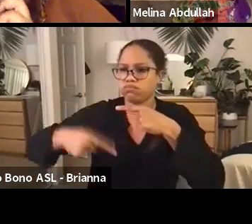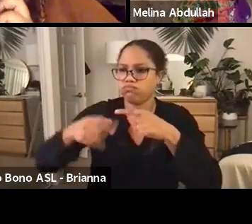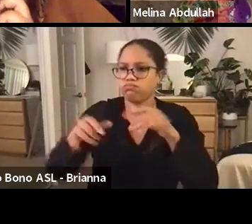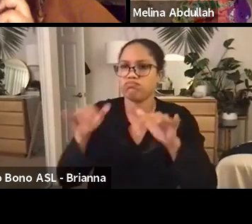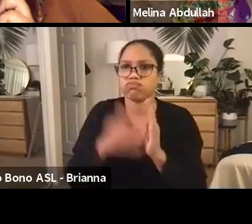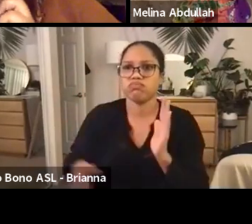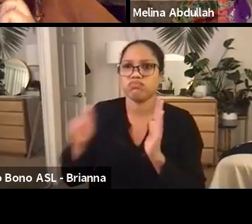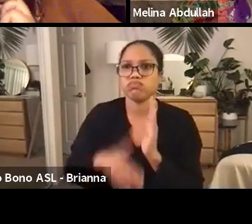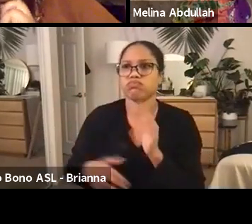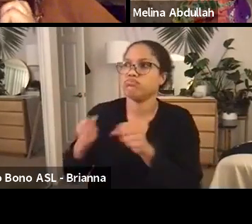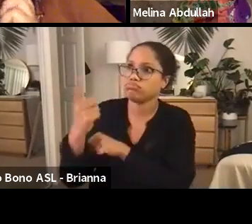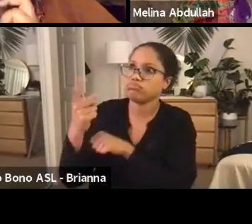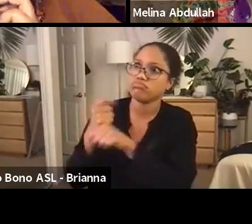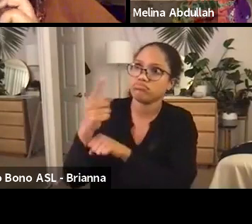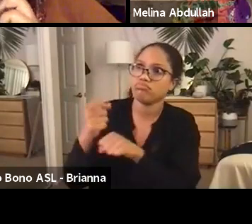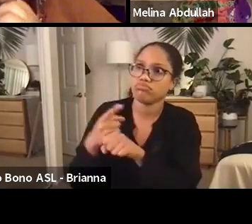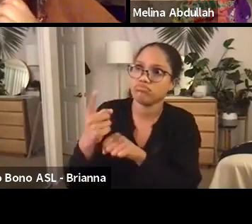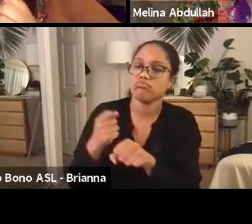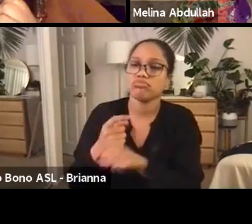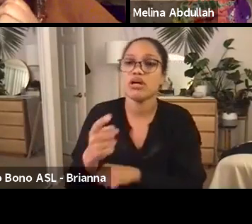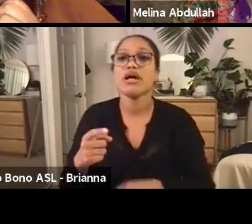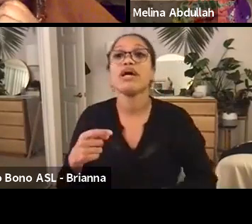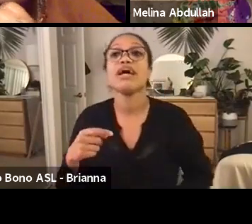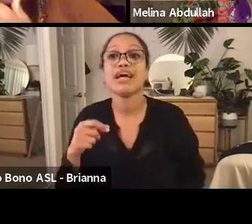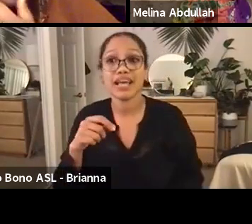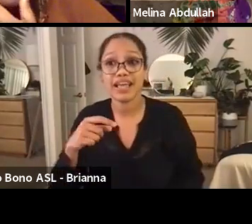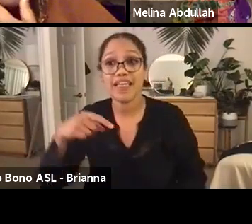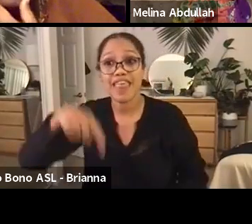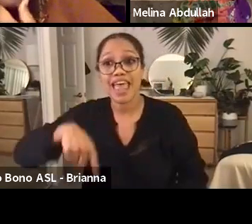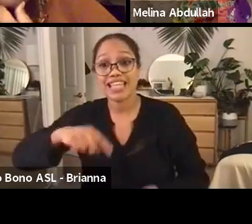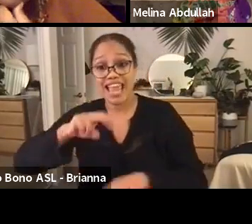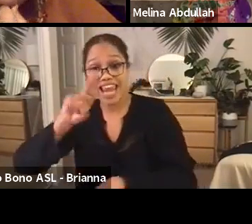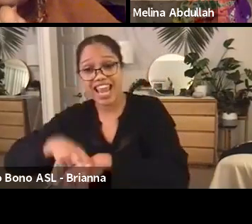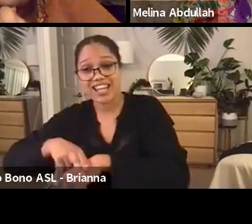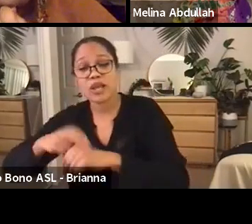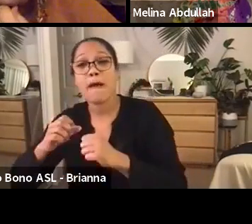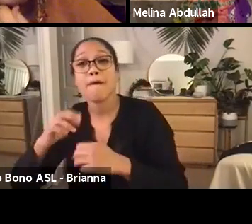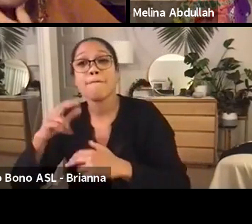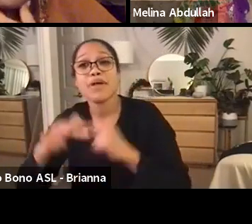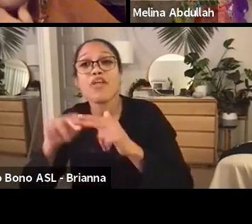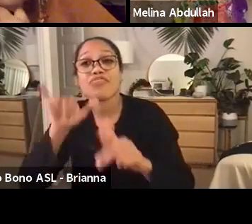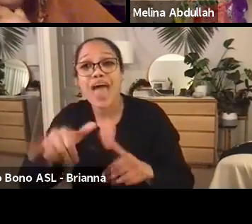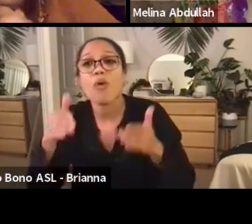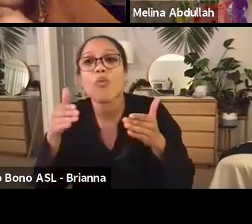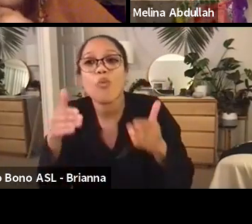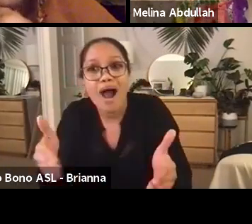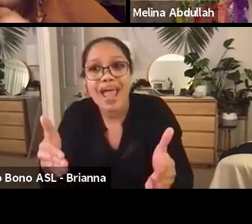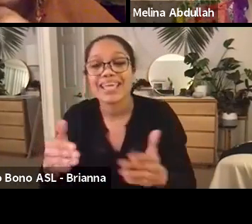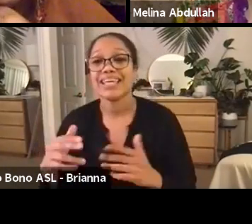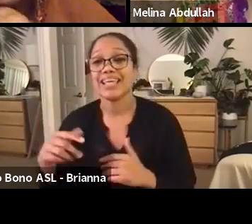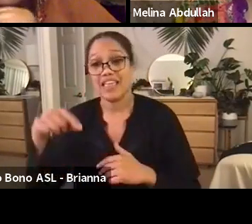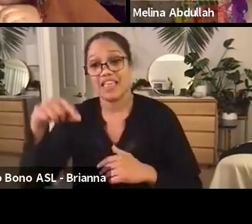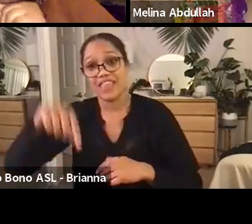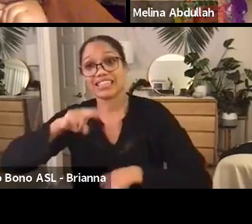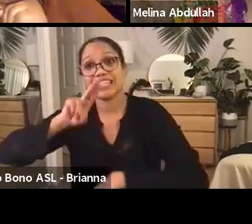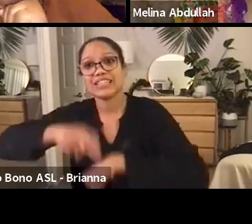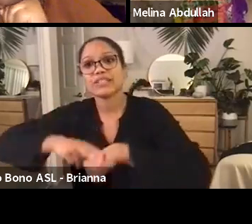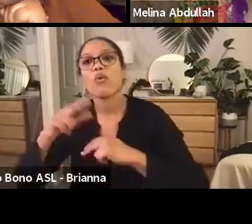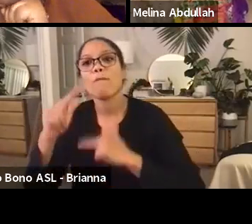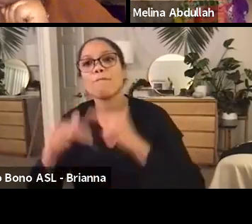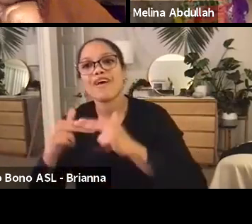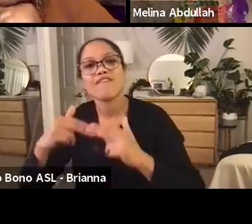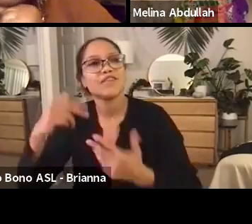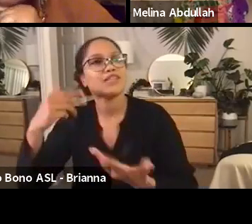codified in the way this, this institution, this nation was built and it was never built for us and it was built to disadvantage us. And so